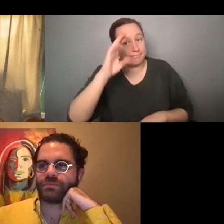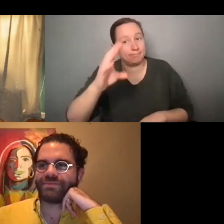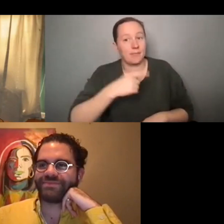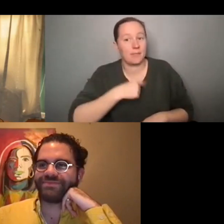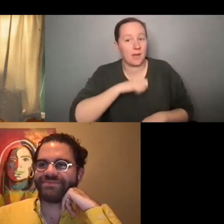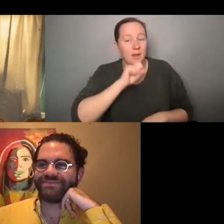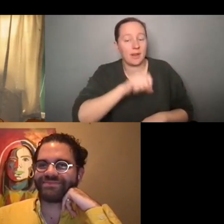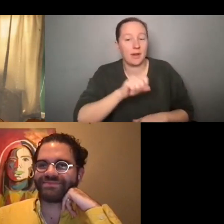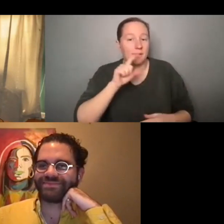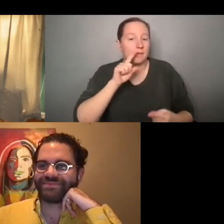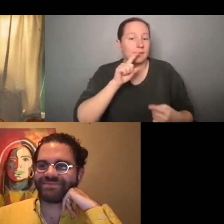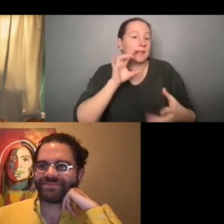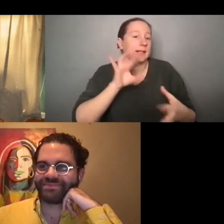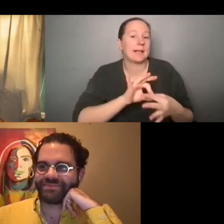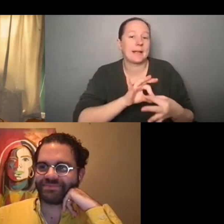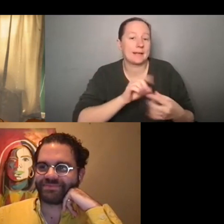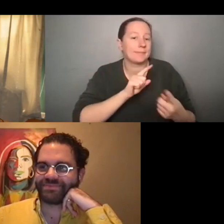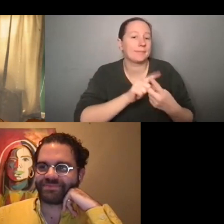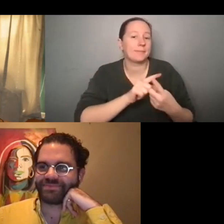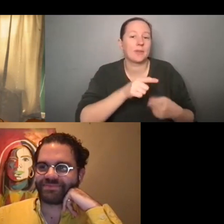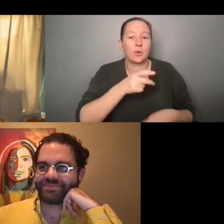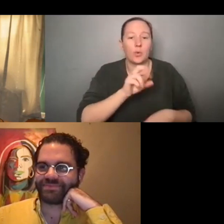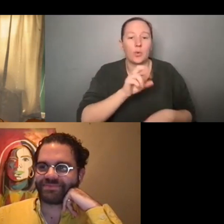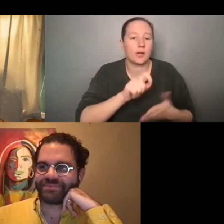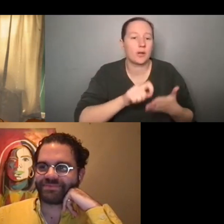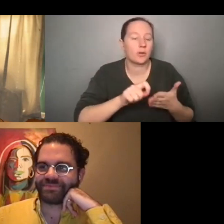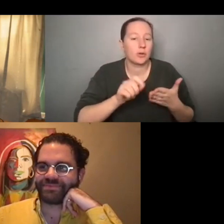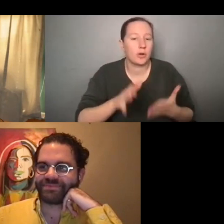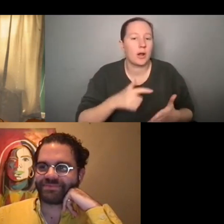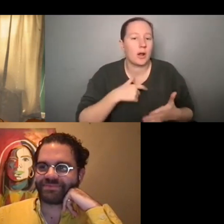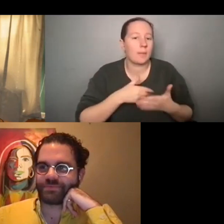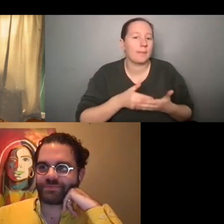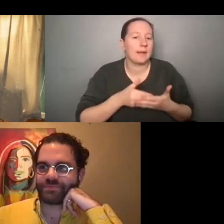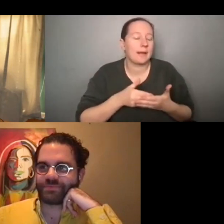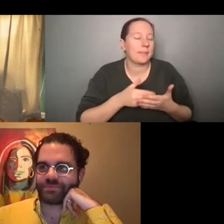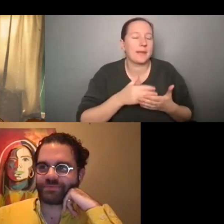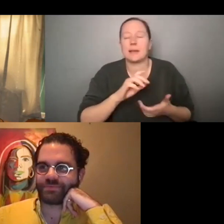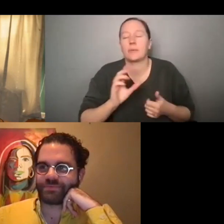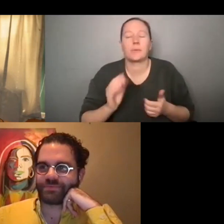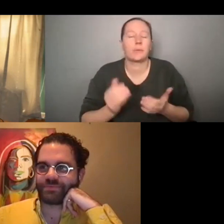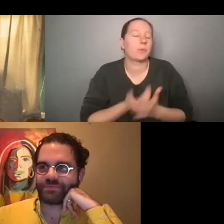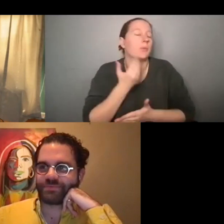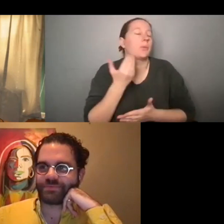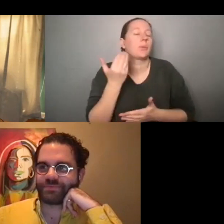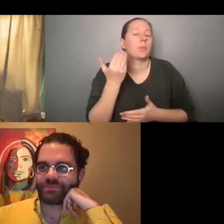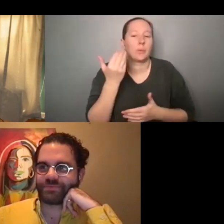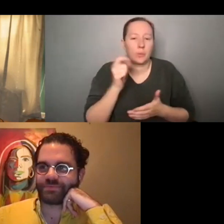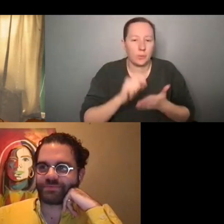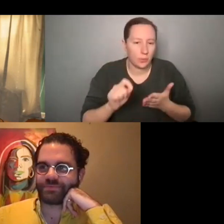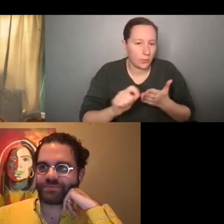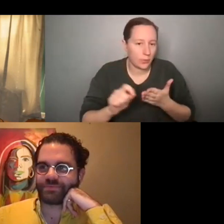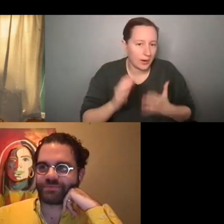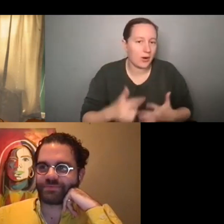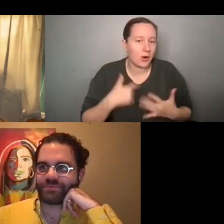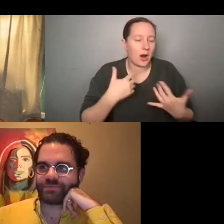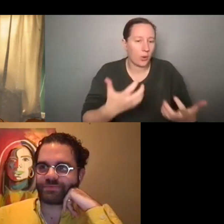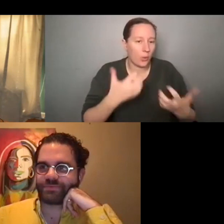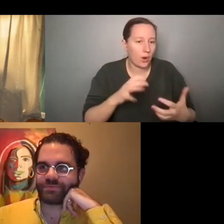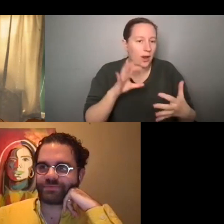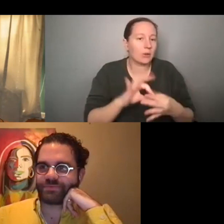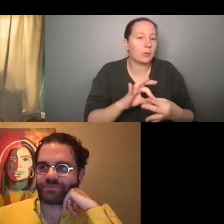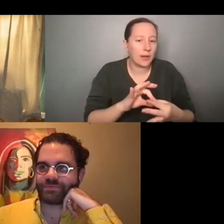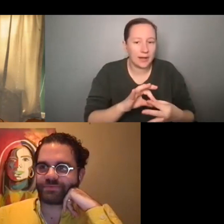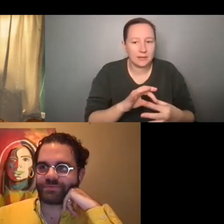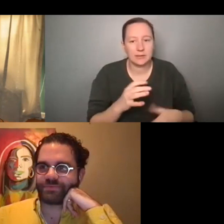love to connect. I said, I'm a queer writer. I'm a baby writer. I'm an emerging writer. And I just want to connect. Um,